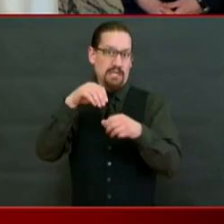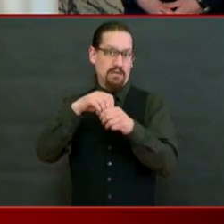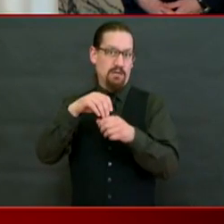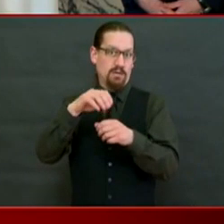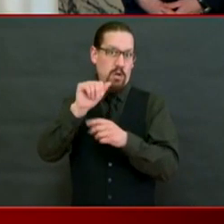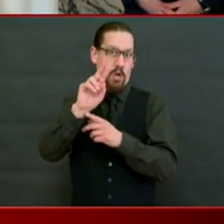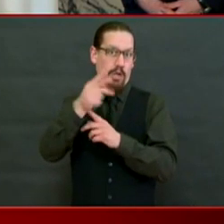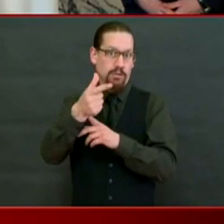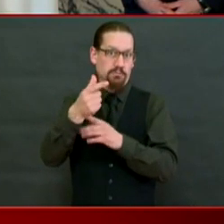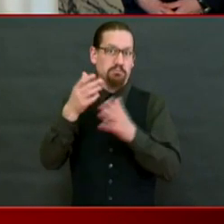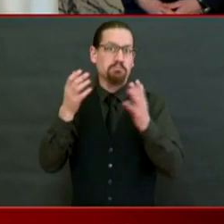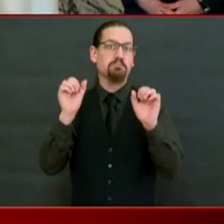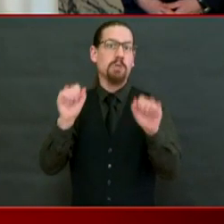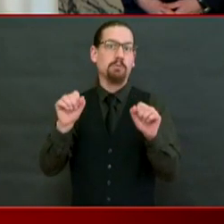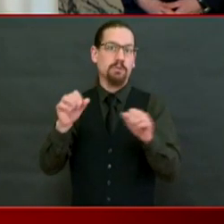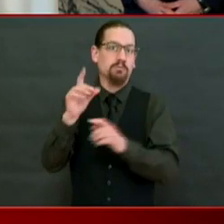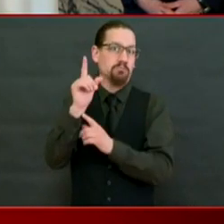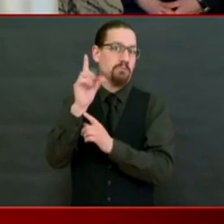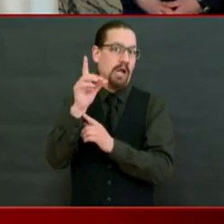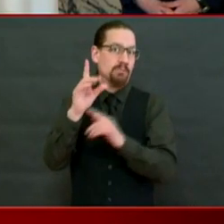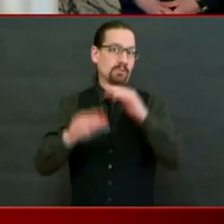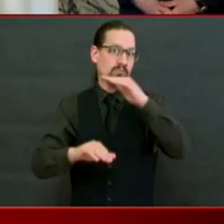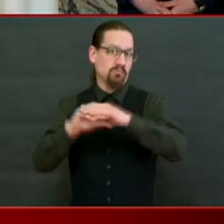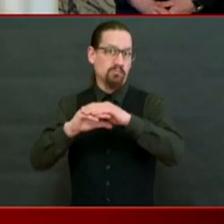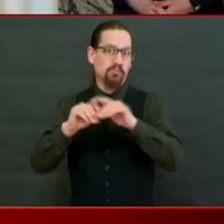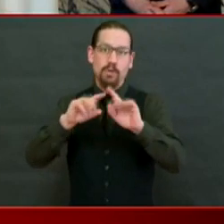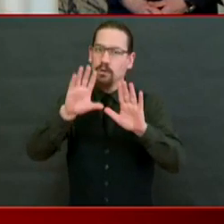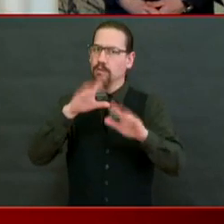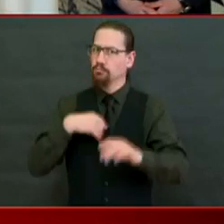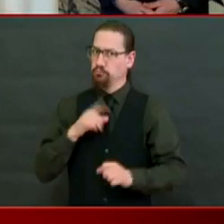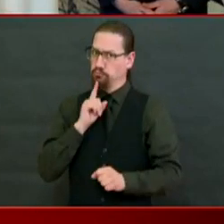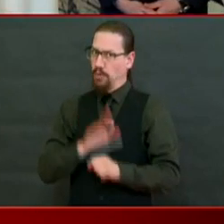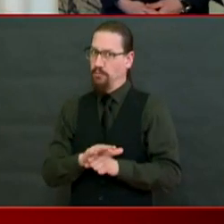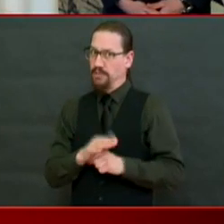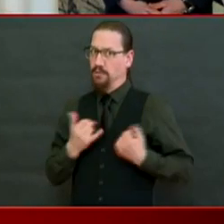so I wanted to start the business of letting you make your plans.